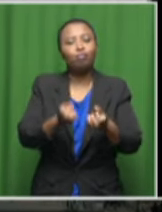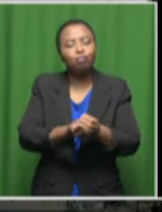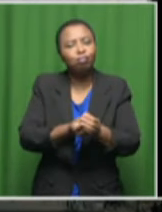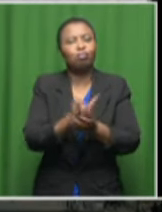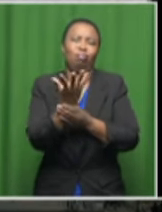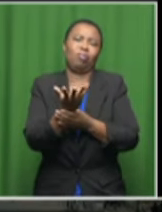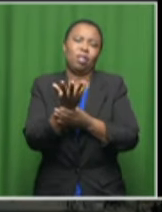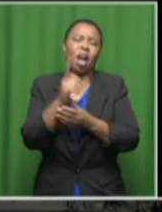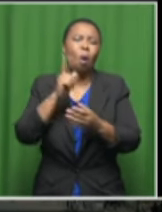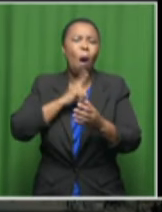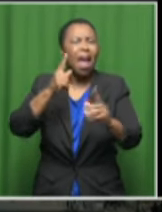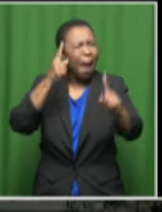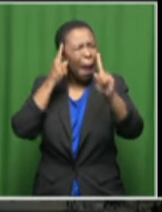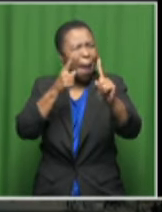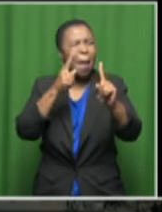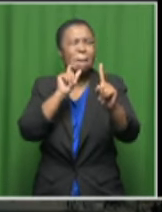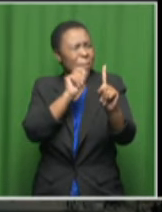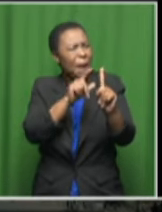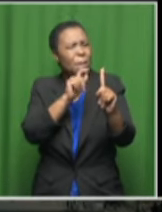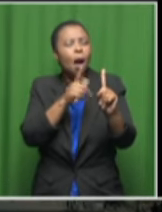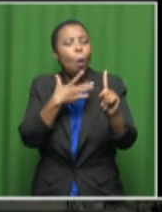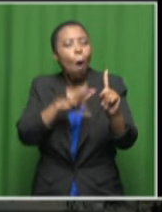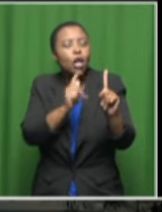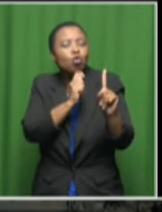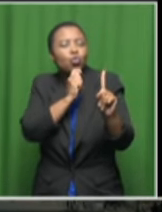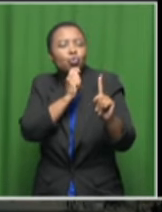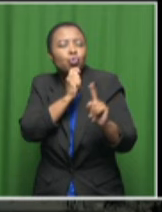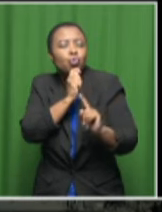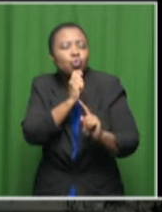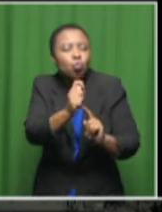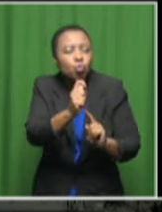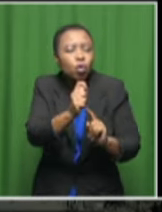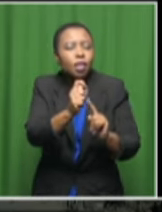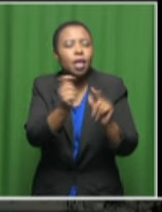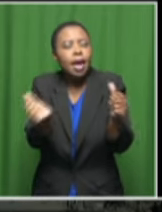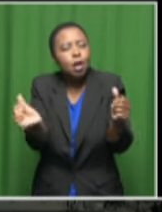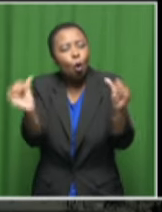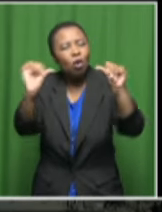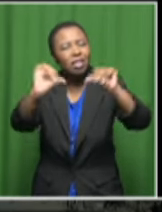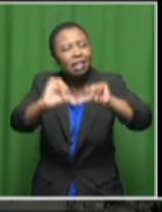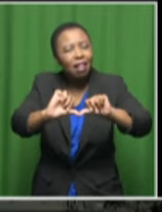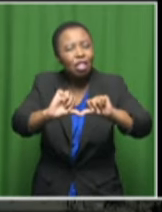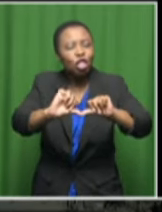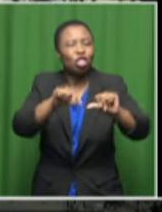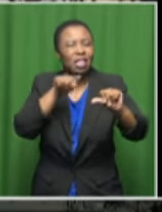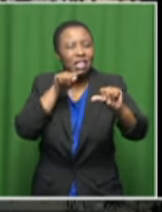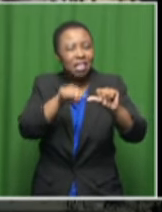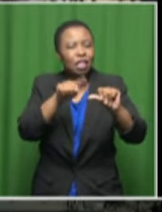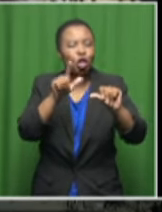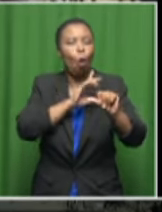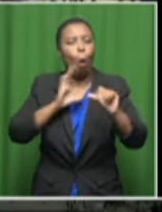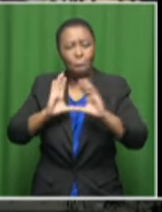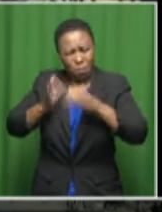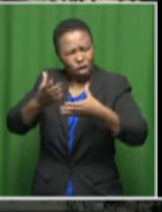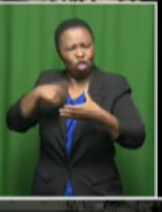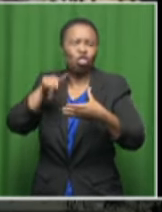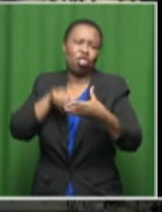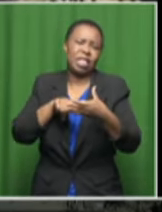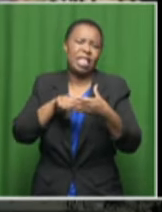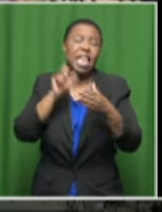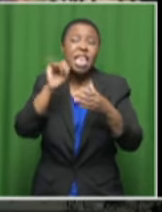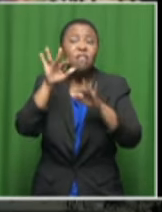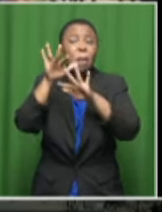amongst other things, of the Truth and Reconciliation Commission. There was an expectation that if people came forward